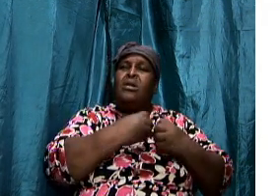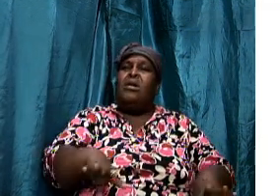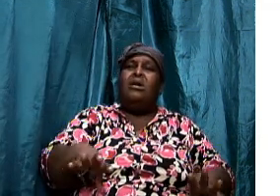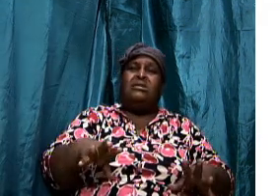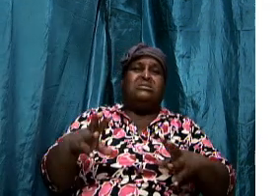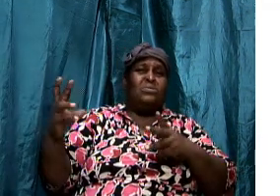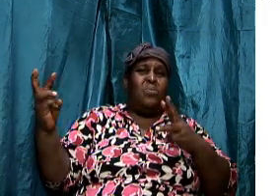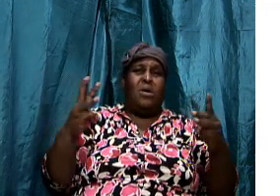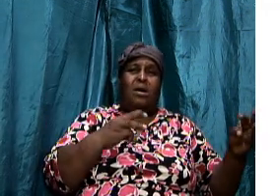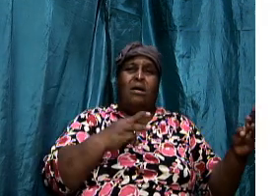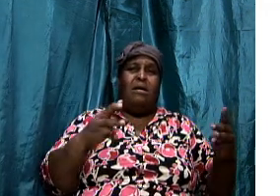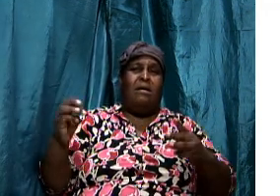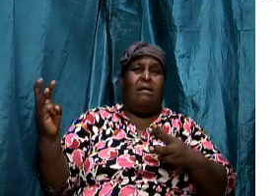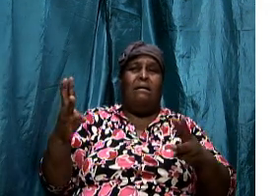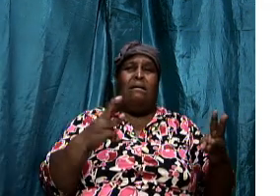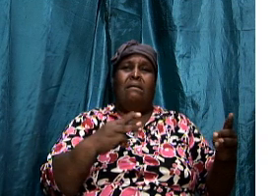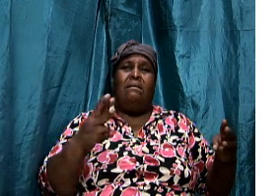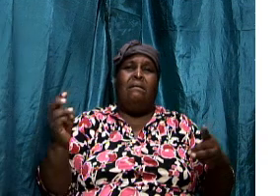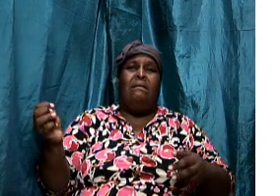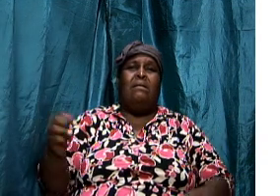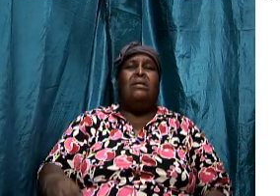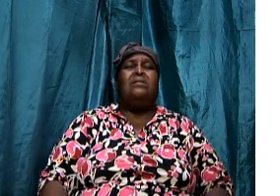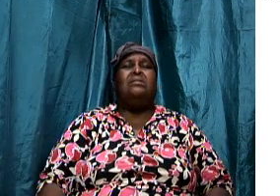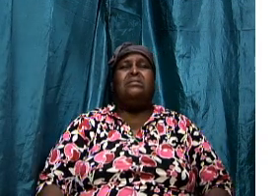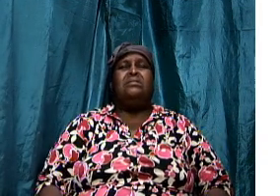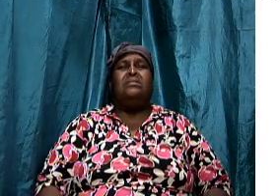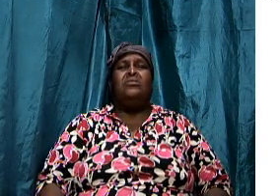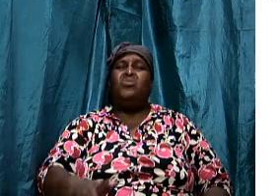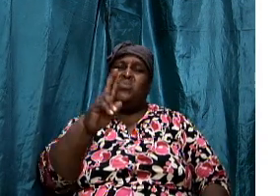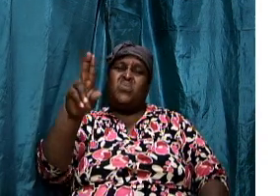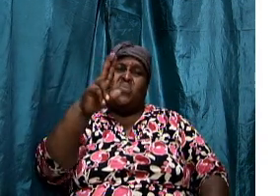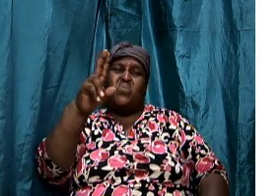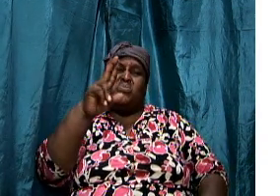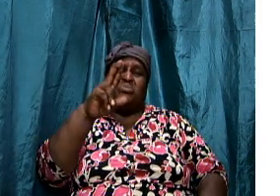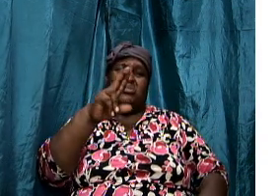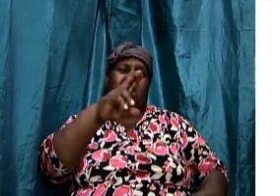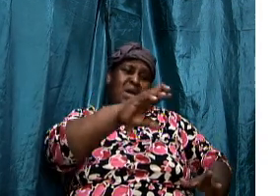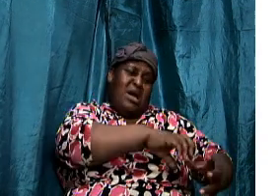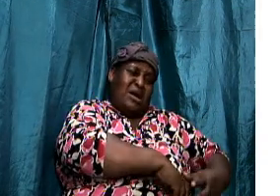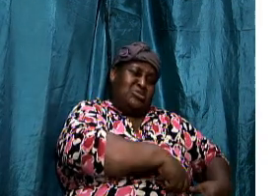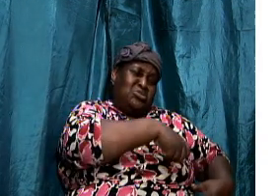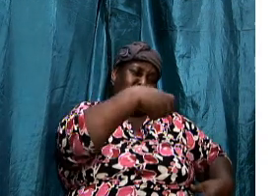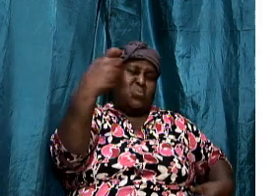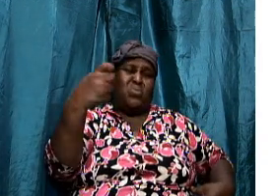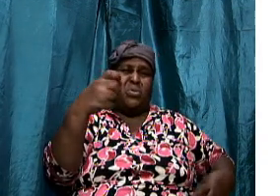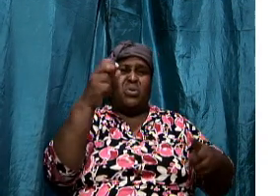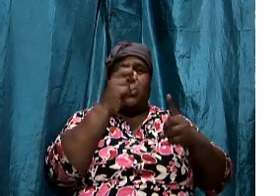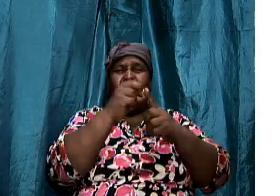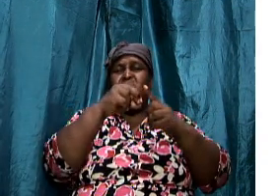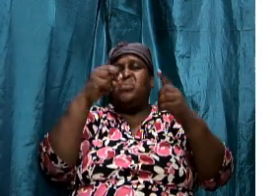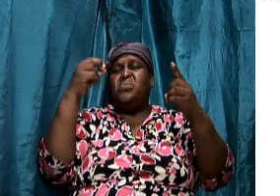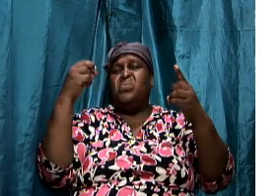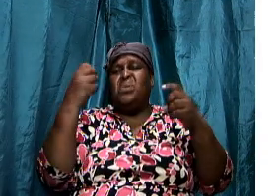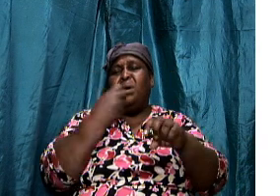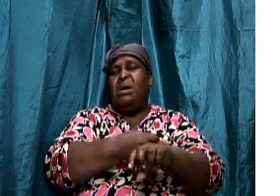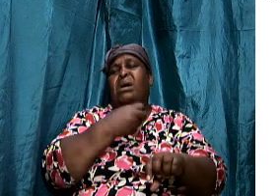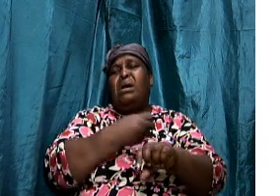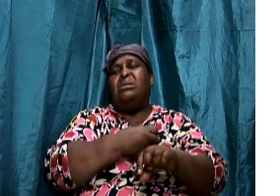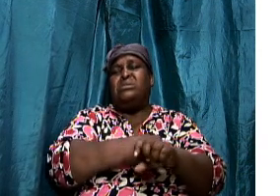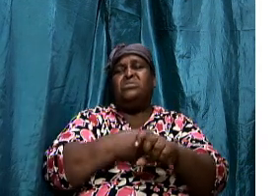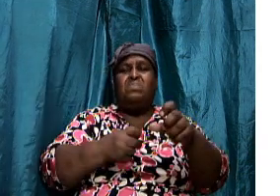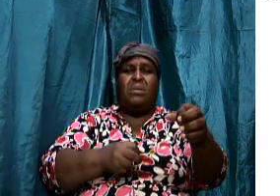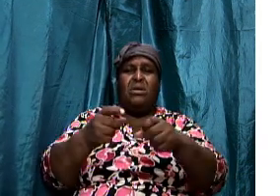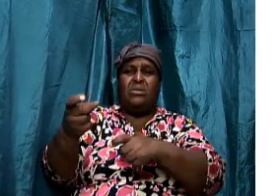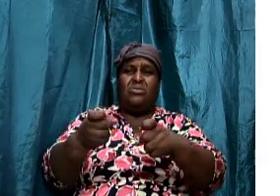they zeroed it down to the kind of sword that they had. It was too hard to maneuver and handle.